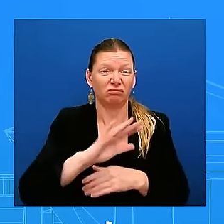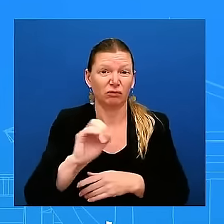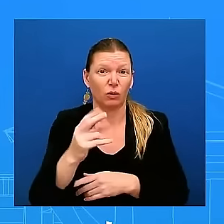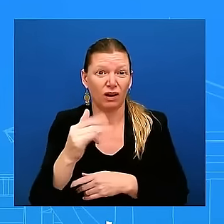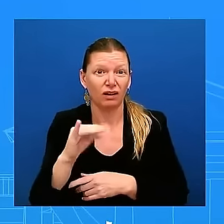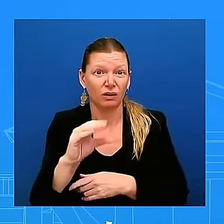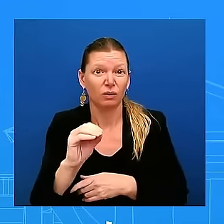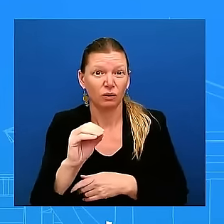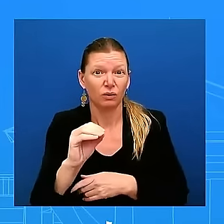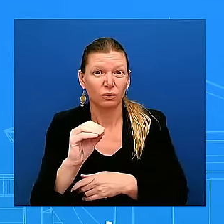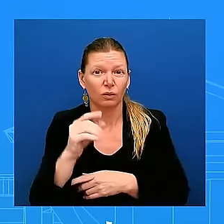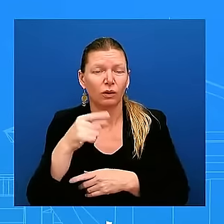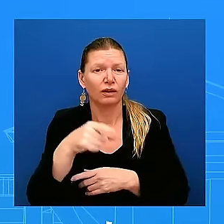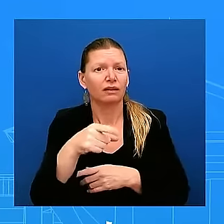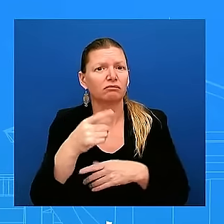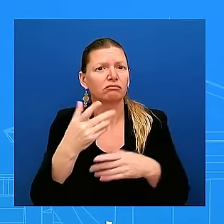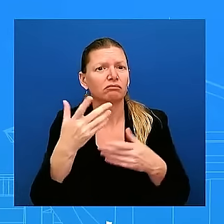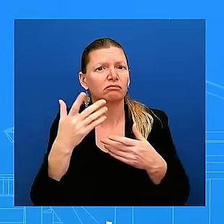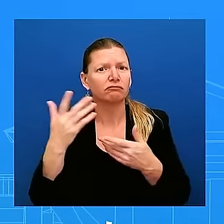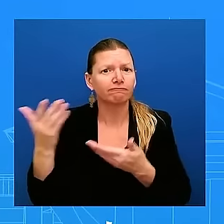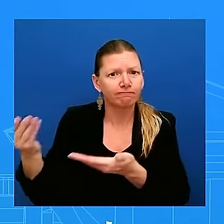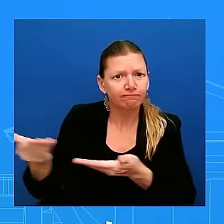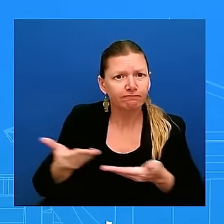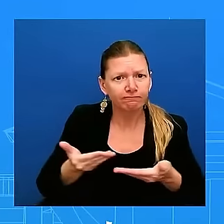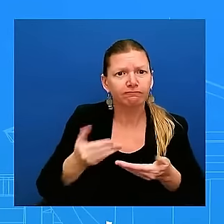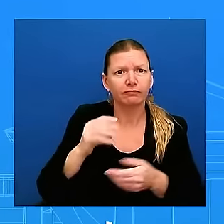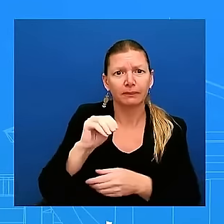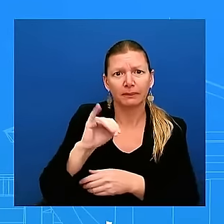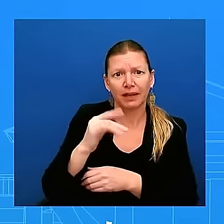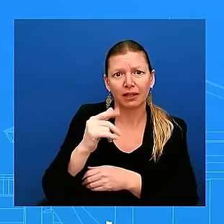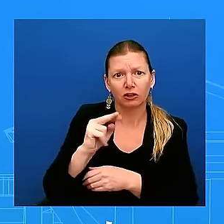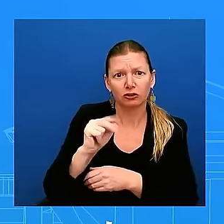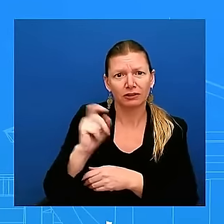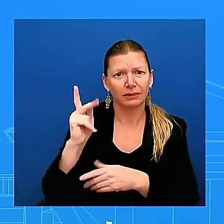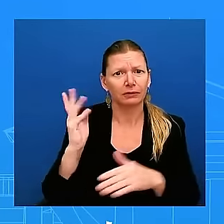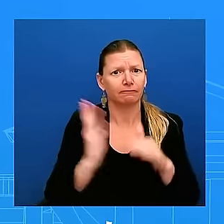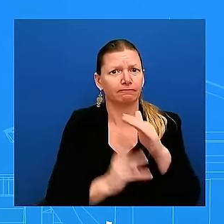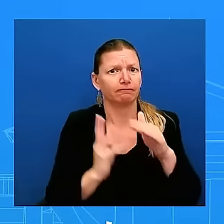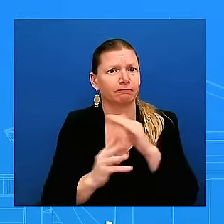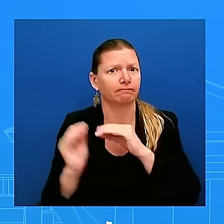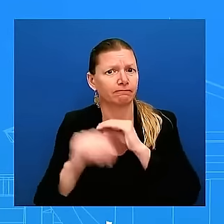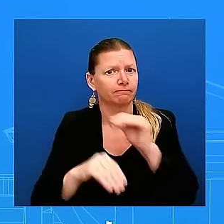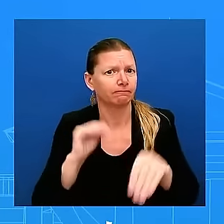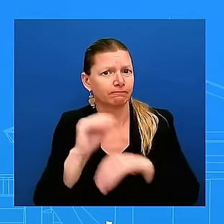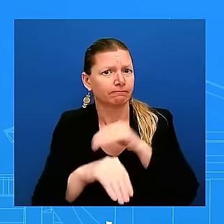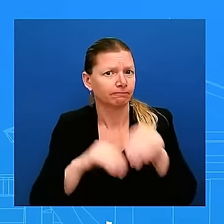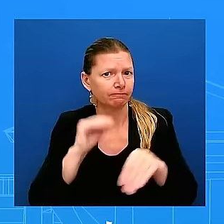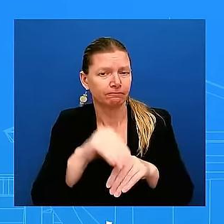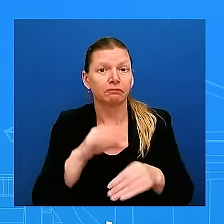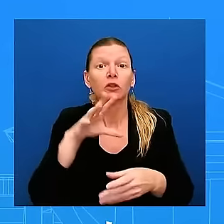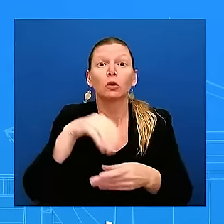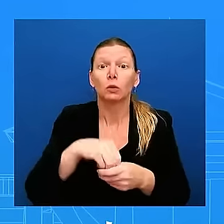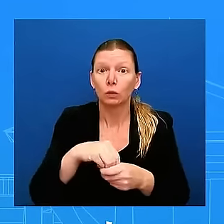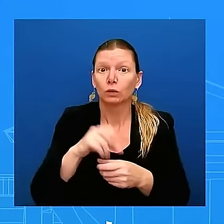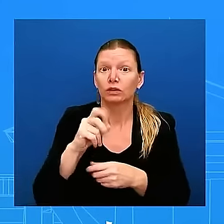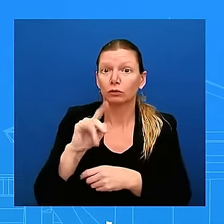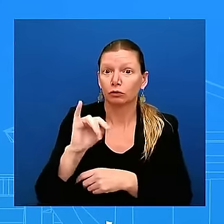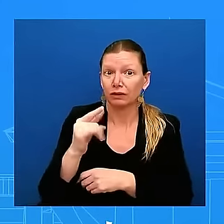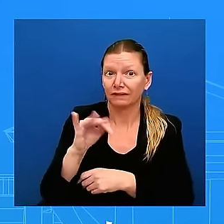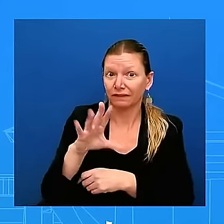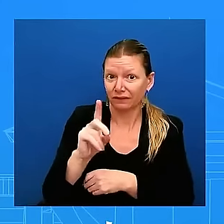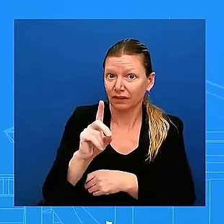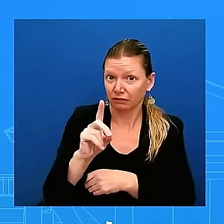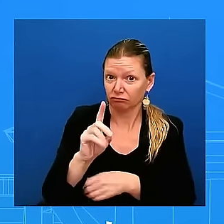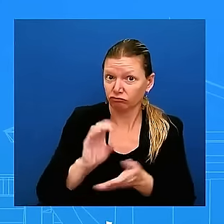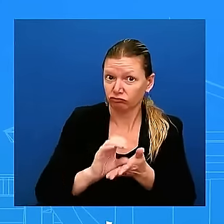and since the since this past spring back in april uh dhs has been directly engaged with the city of springfield